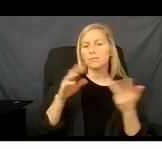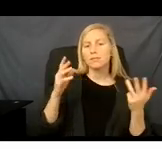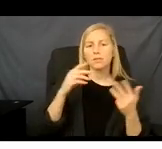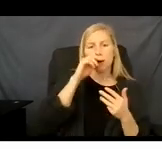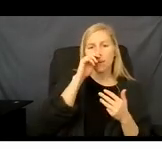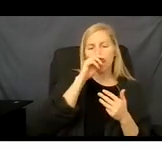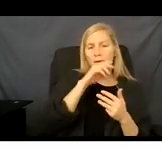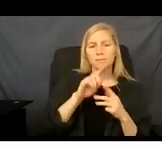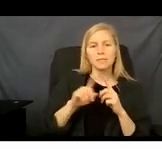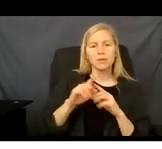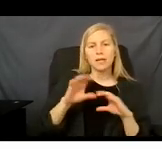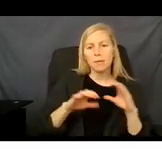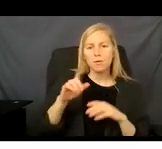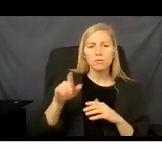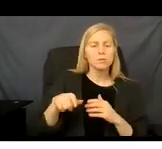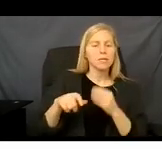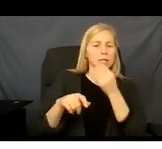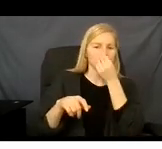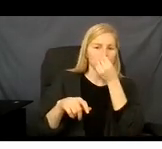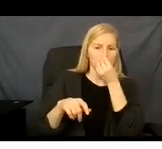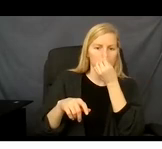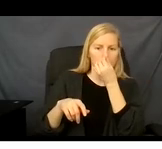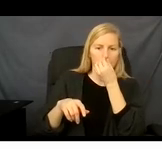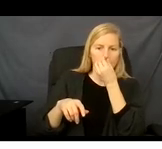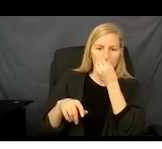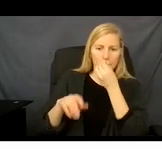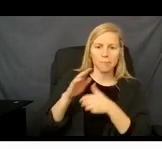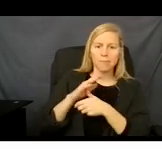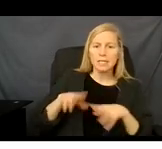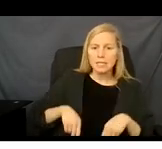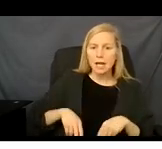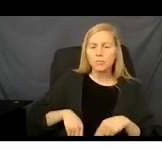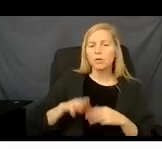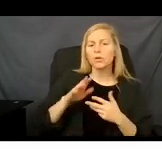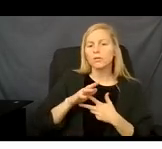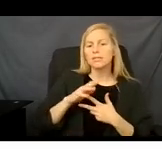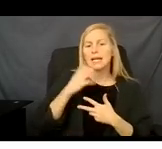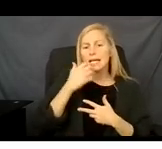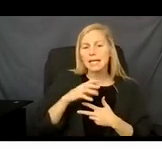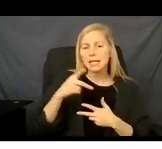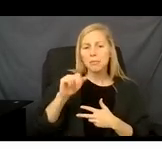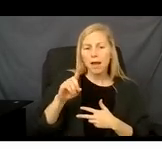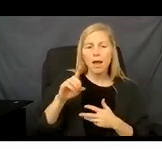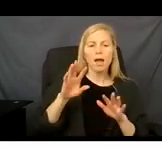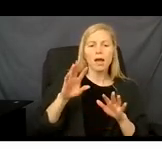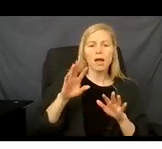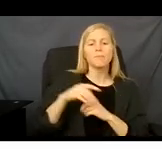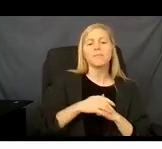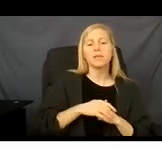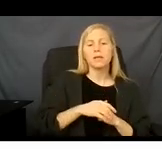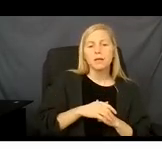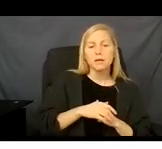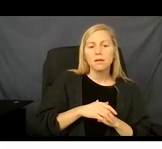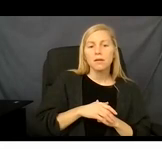pad like diapers, heating pad and so on. There will be no co-pays for birth control supplies,